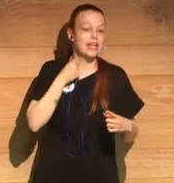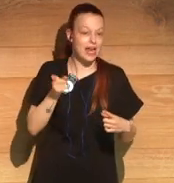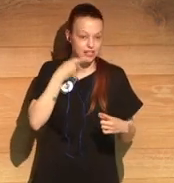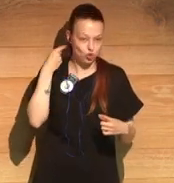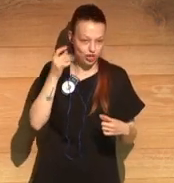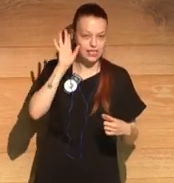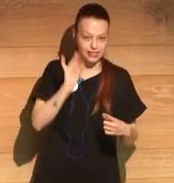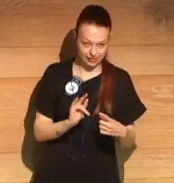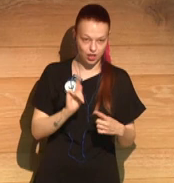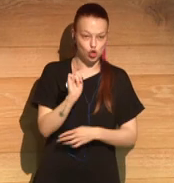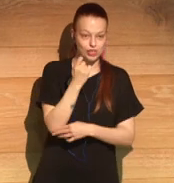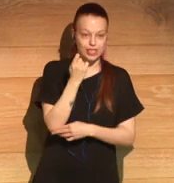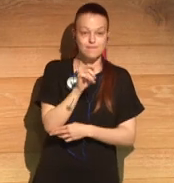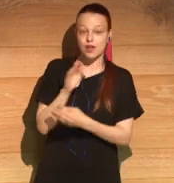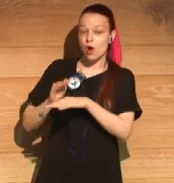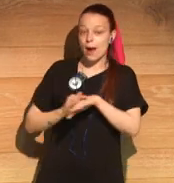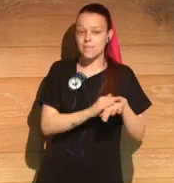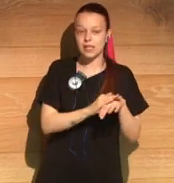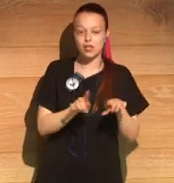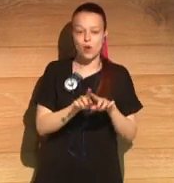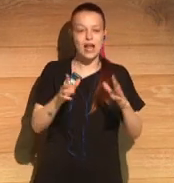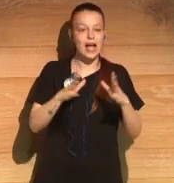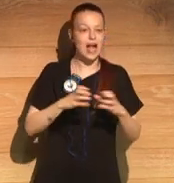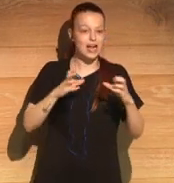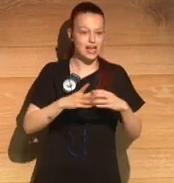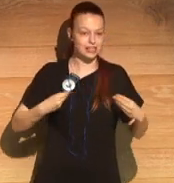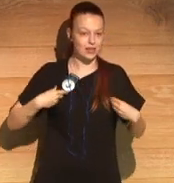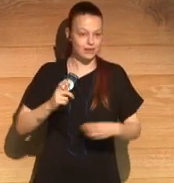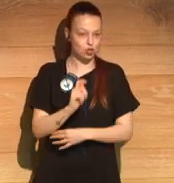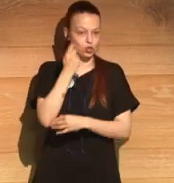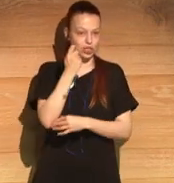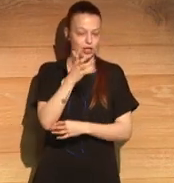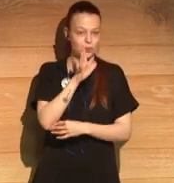smile throughout most of the novel, but also to want to.